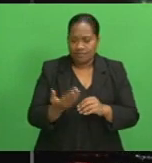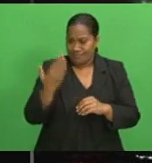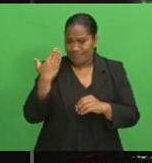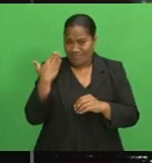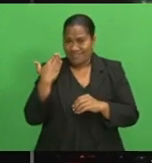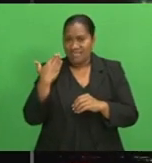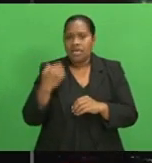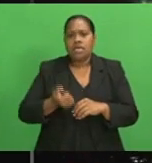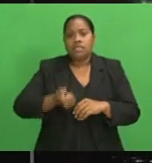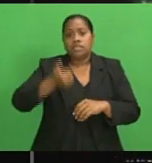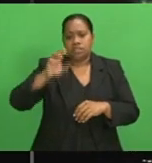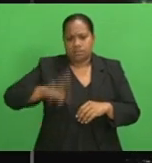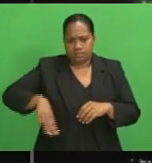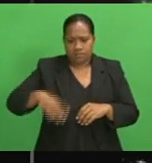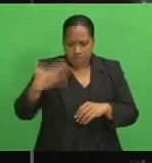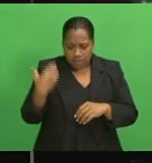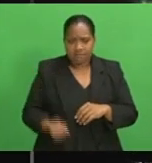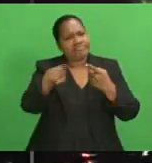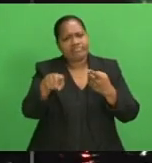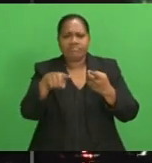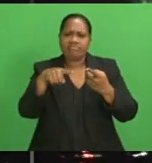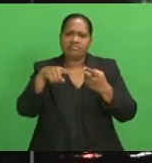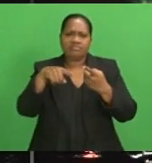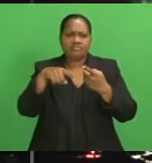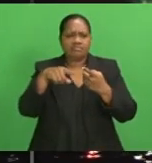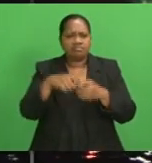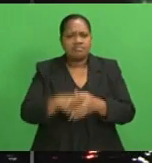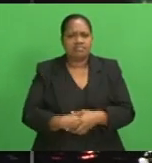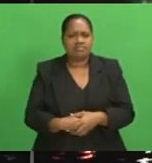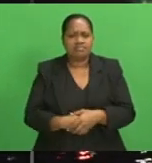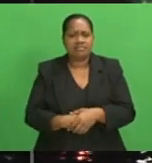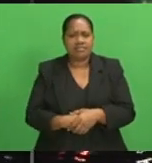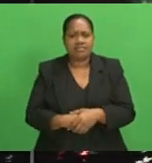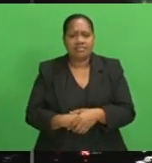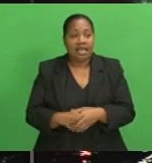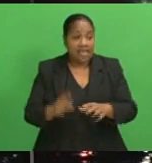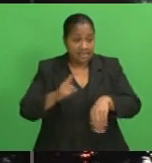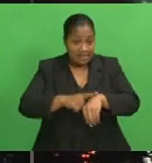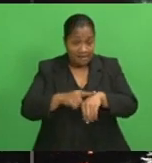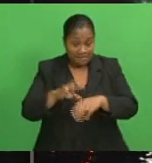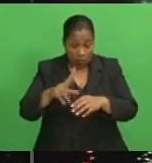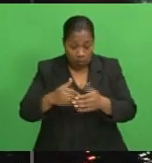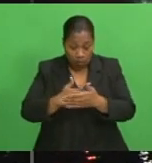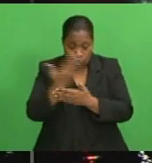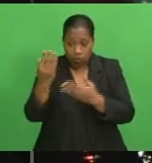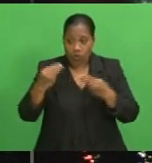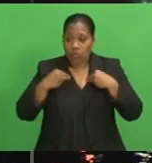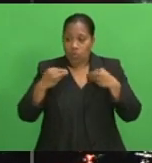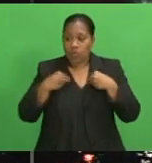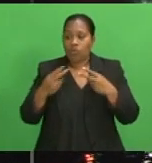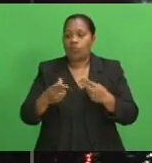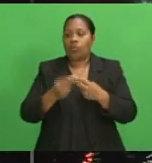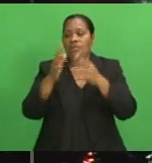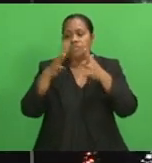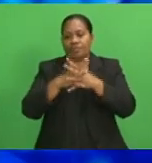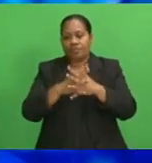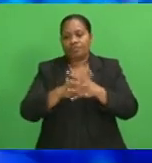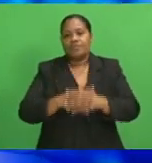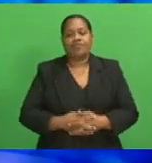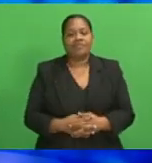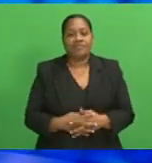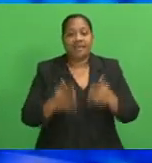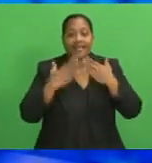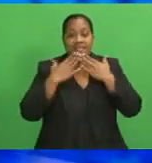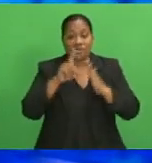of the campaign's advanced staff had tested positive. And it's time for the day's business with Whitney. Thanks,